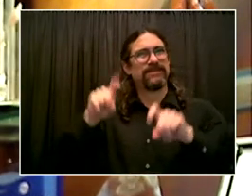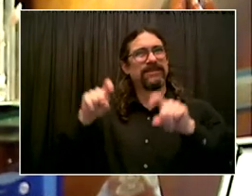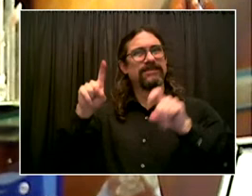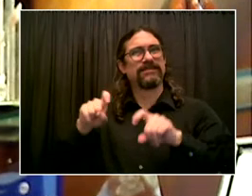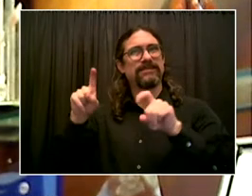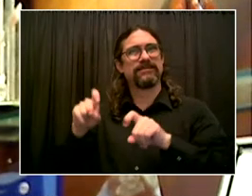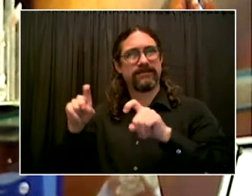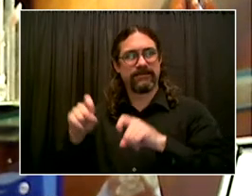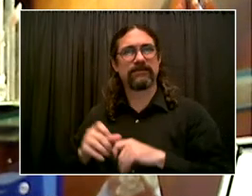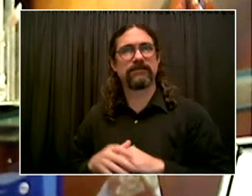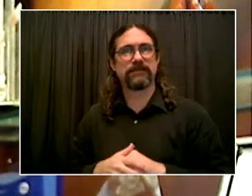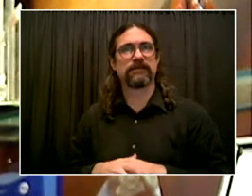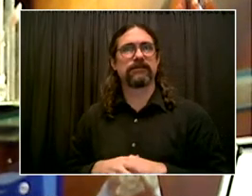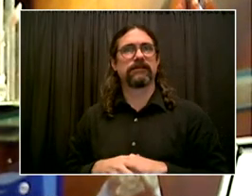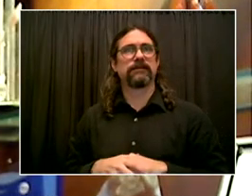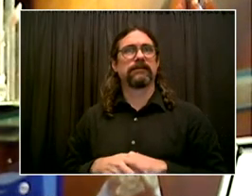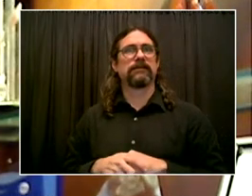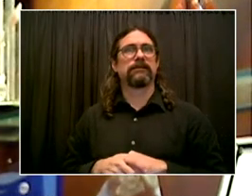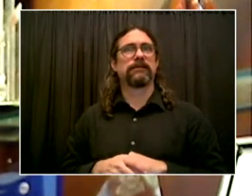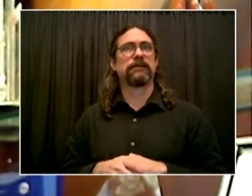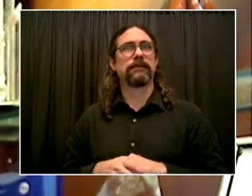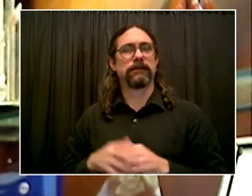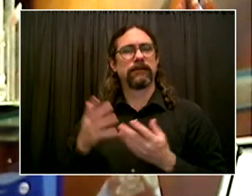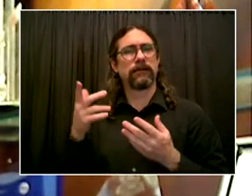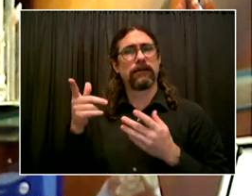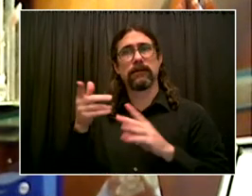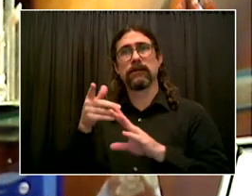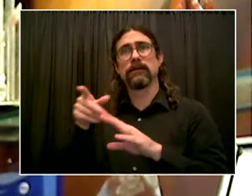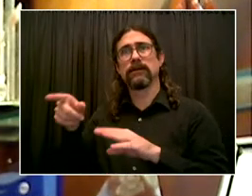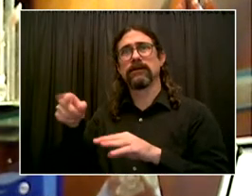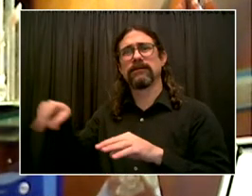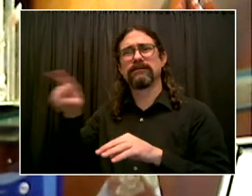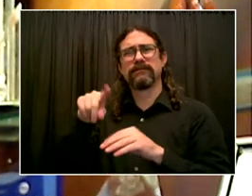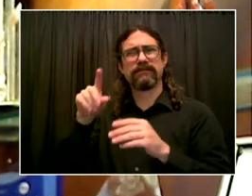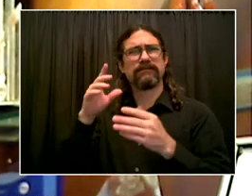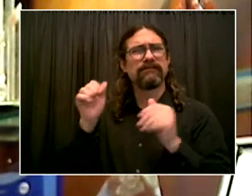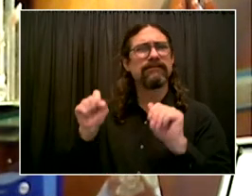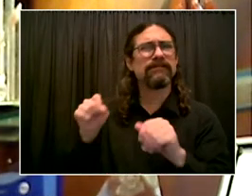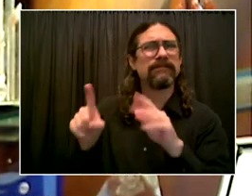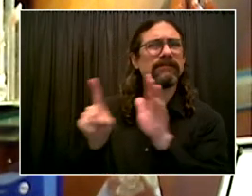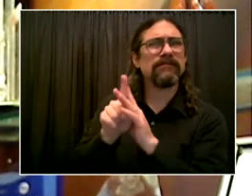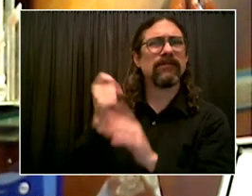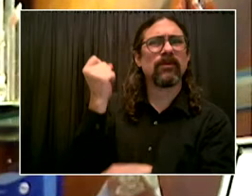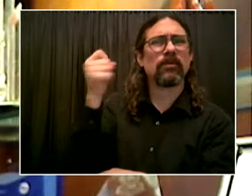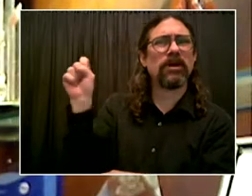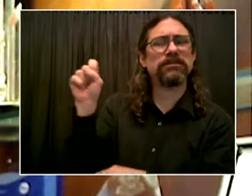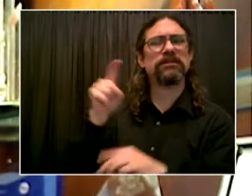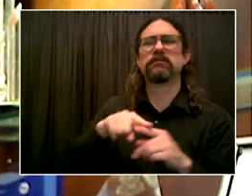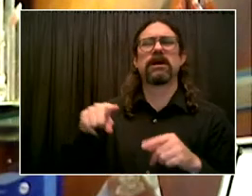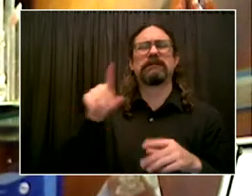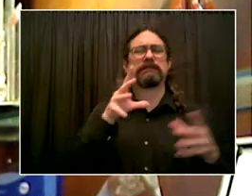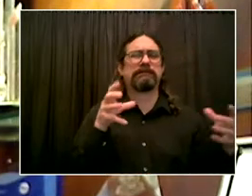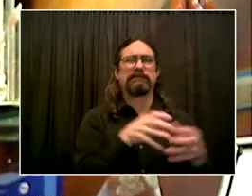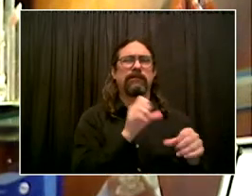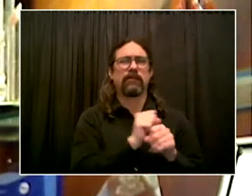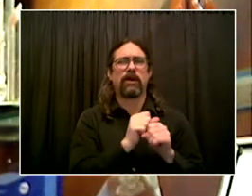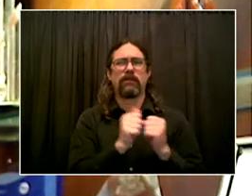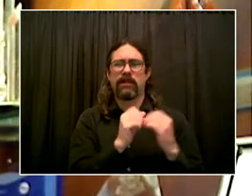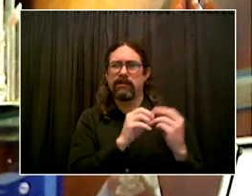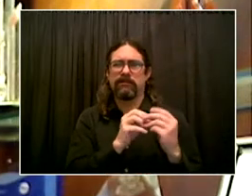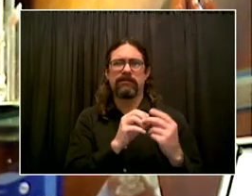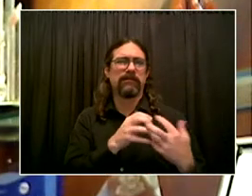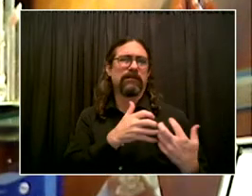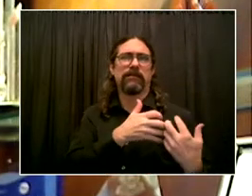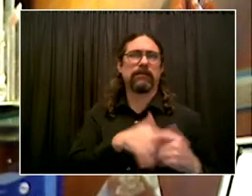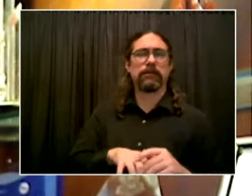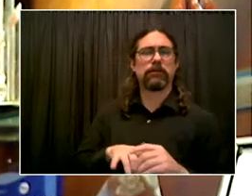Hirsch as well as the Port Authority for working through these things. My Deputy Chief of Staff, Brent Weisbrod, as well. Testing is going to be